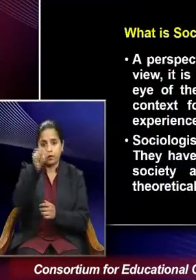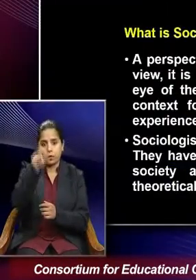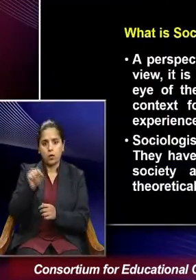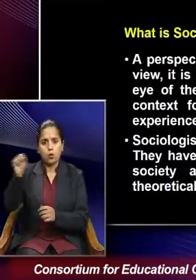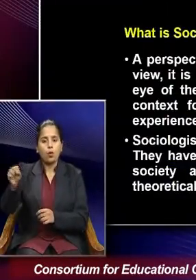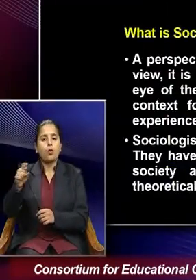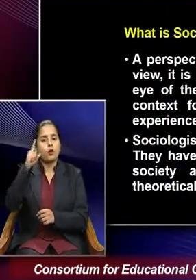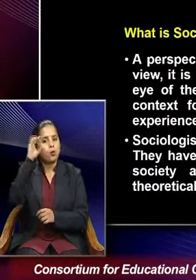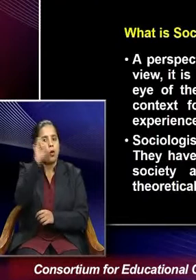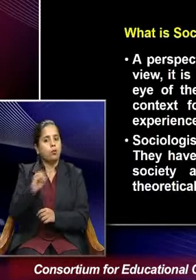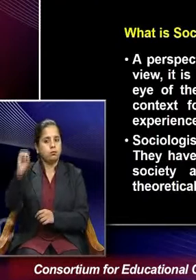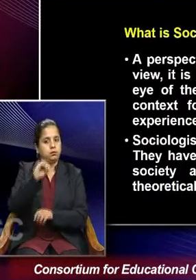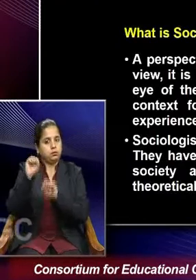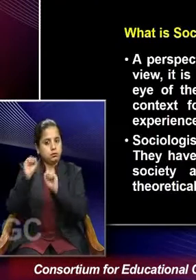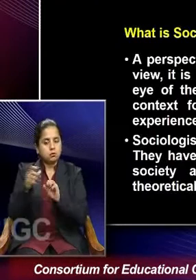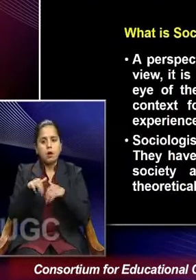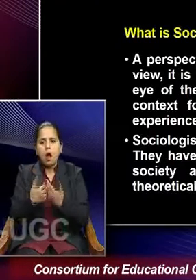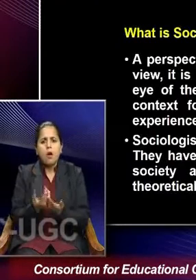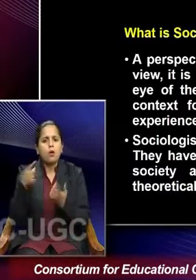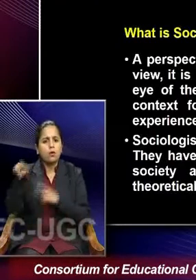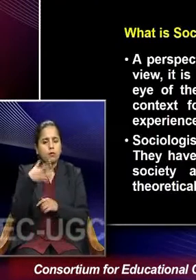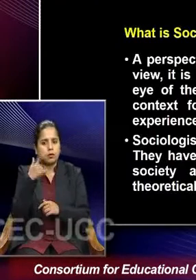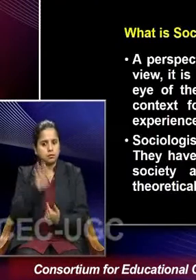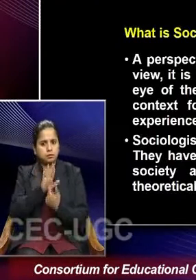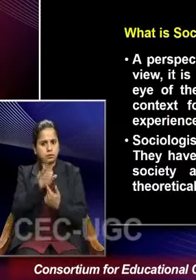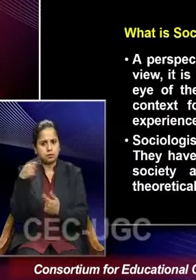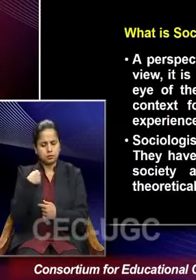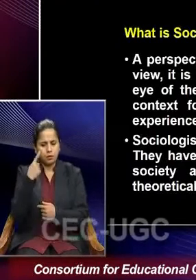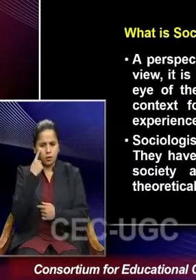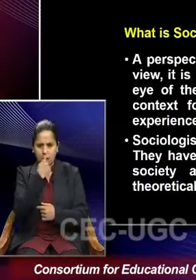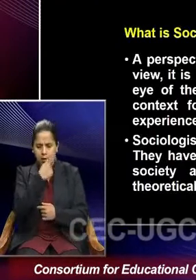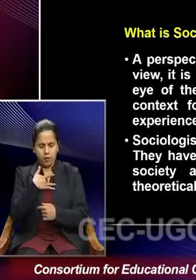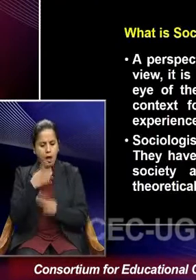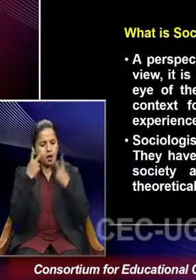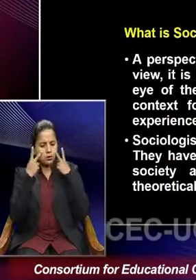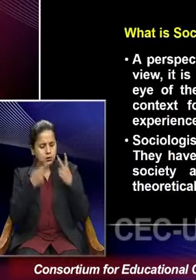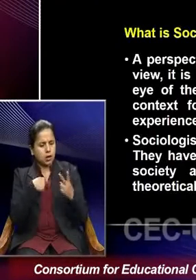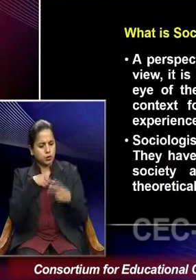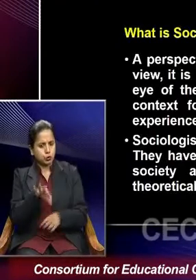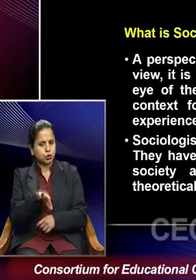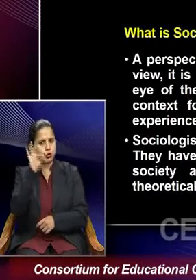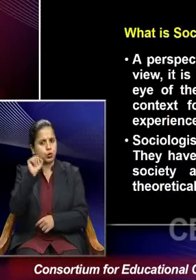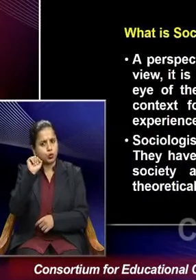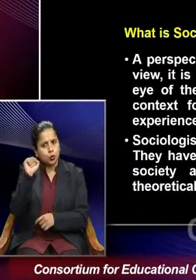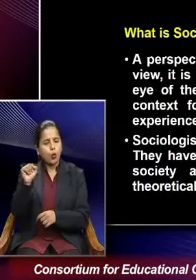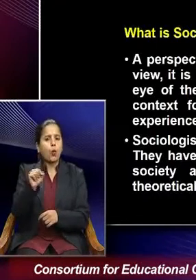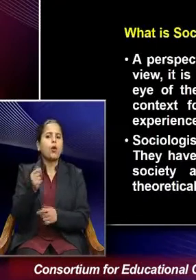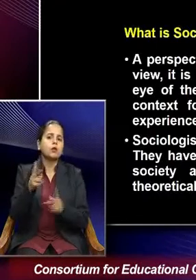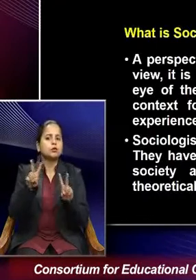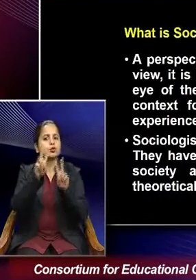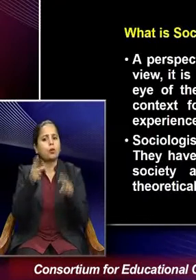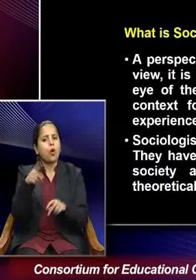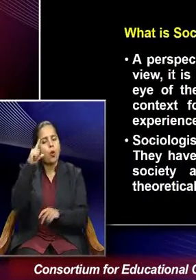of view. It is how object appears in the eye of the viewer, the choice of the context for